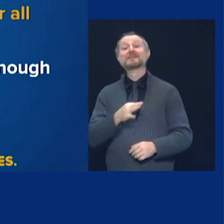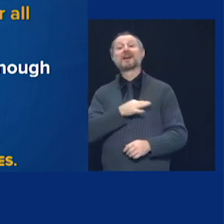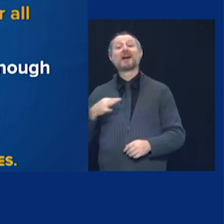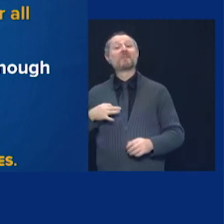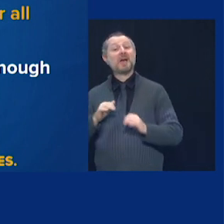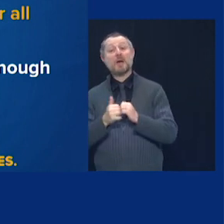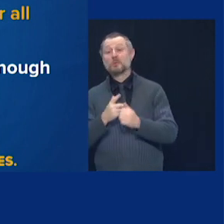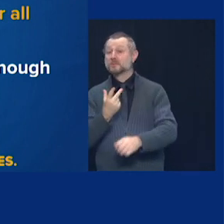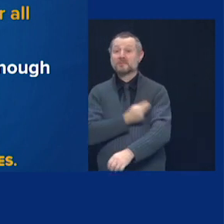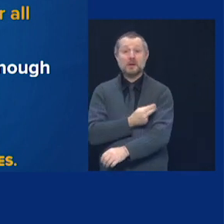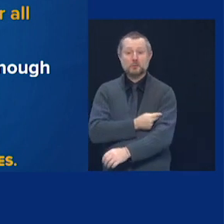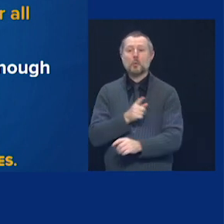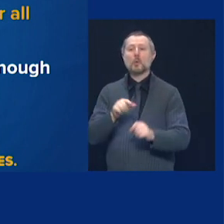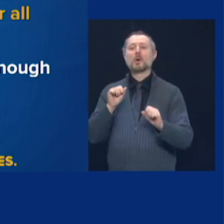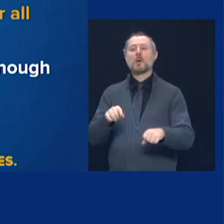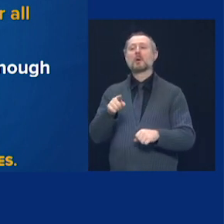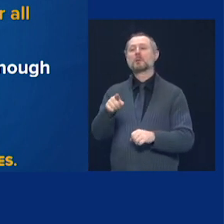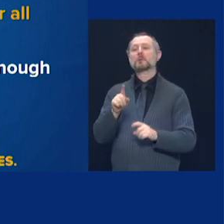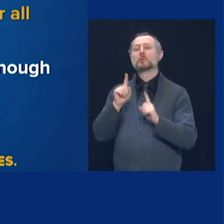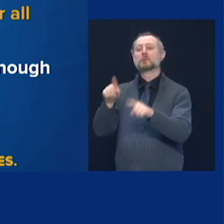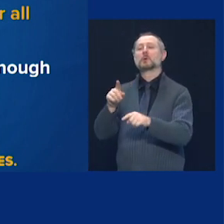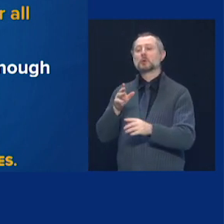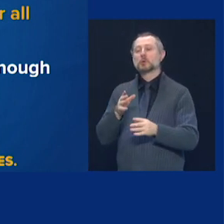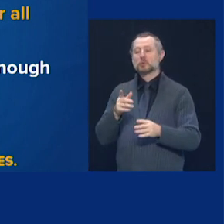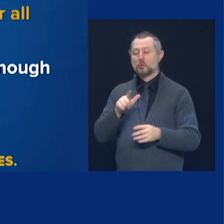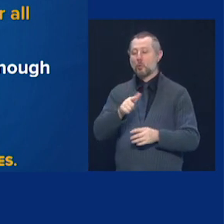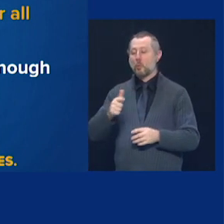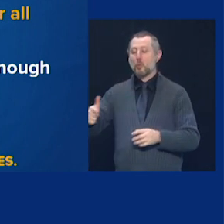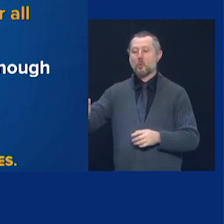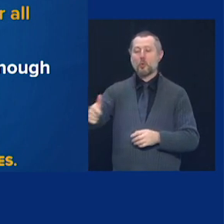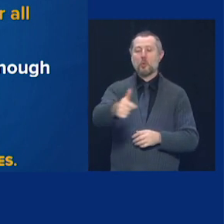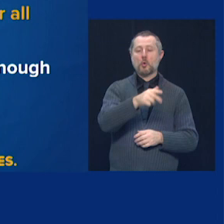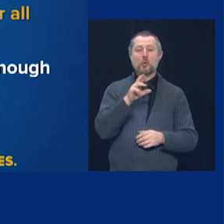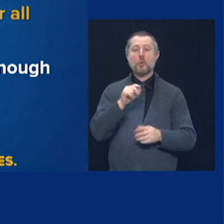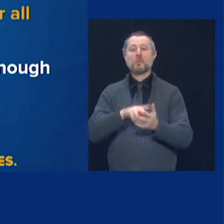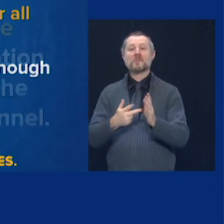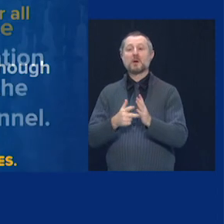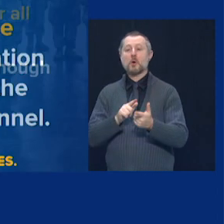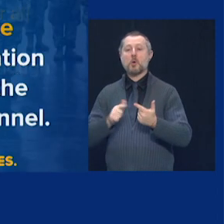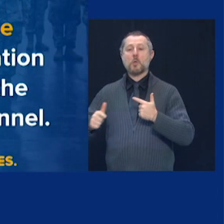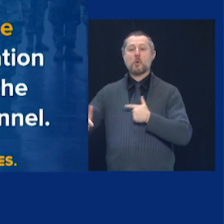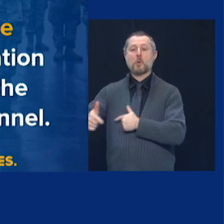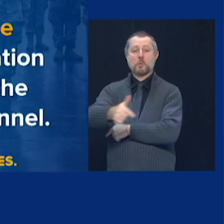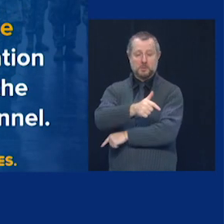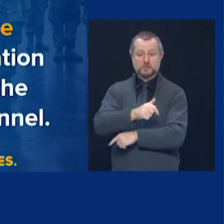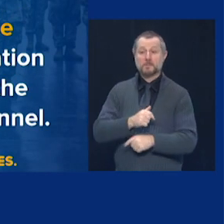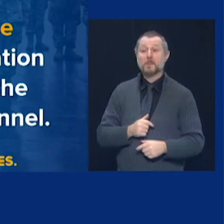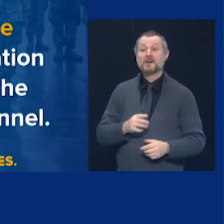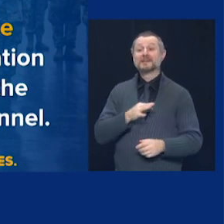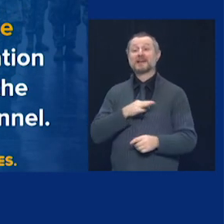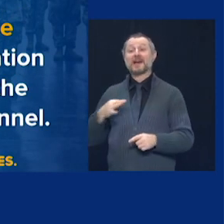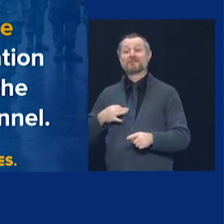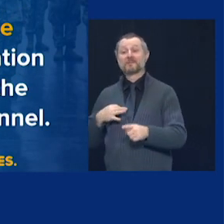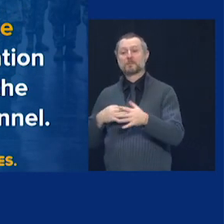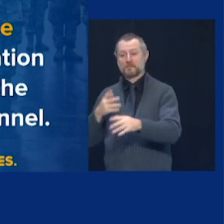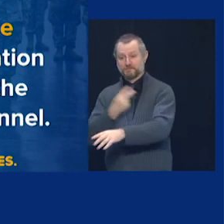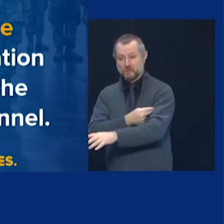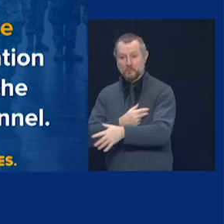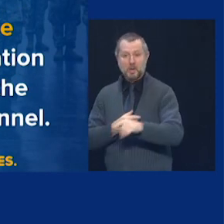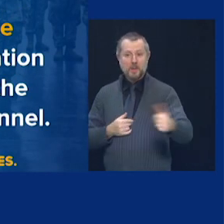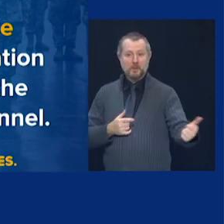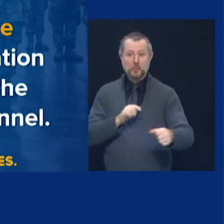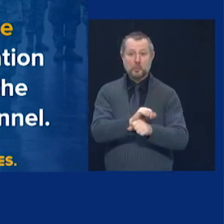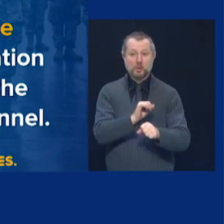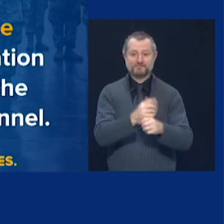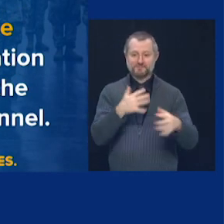to make sure they have staff that's receiving the vaccine and staff that's working at all times. We're